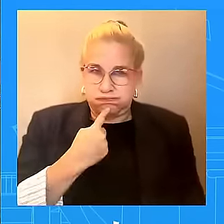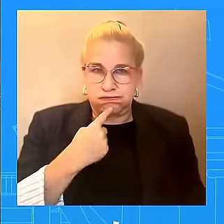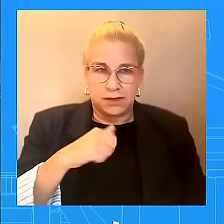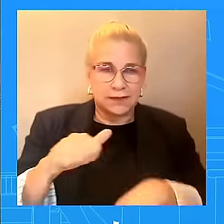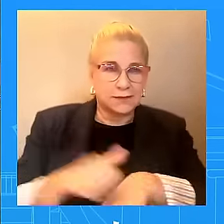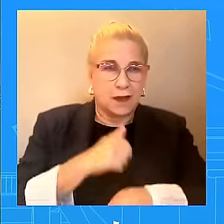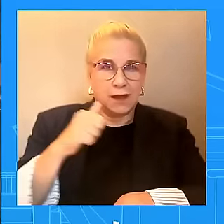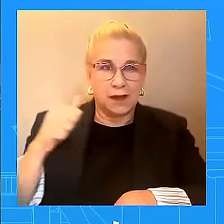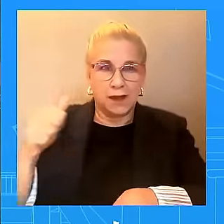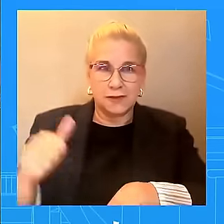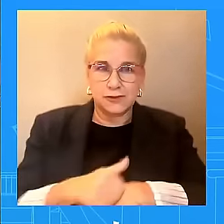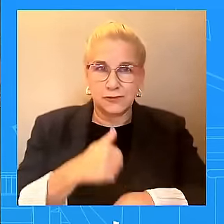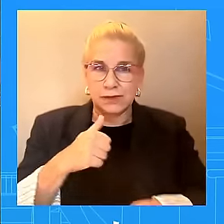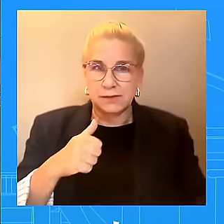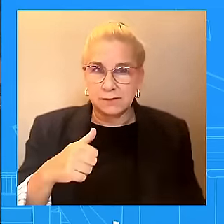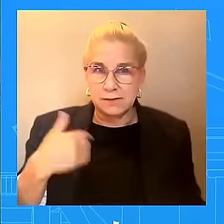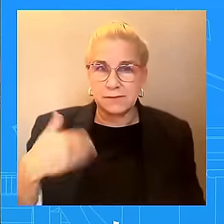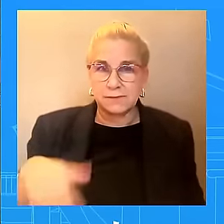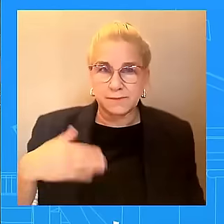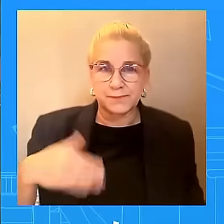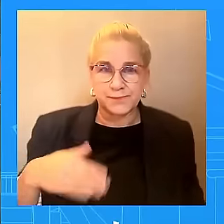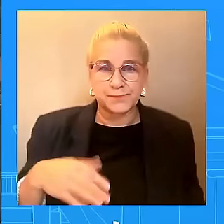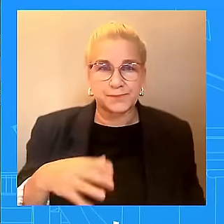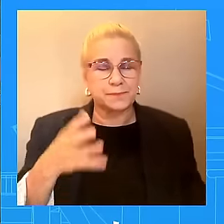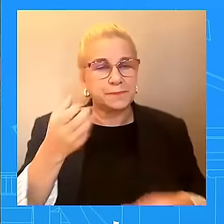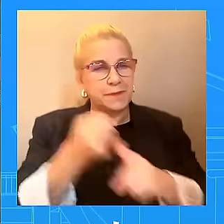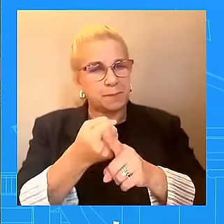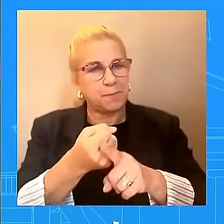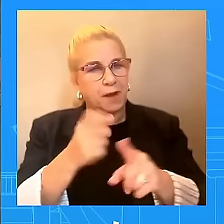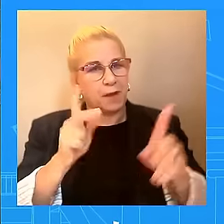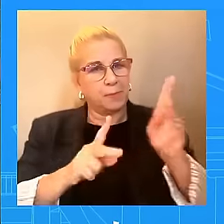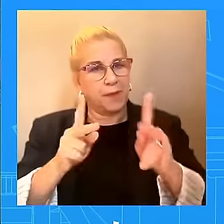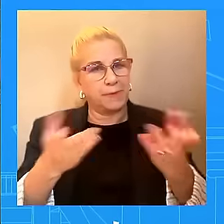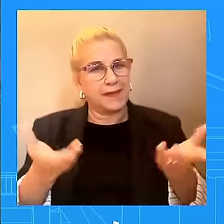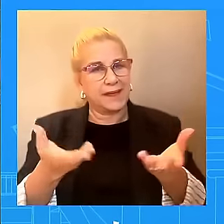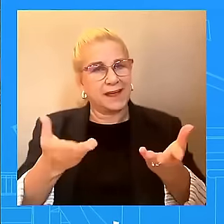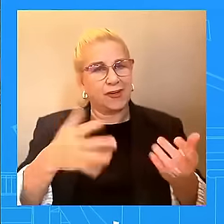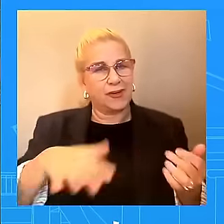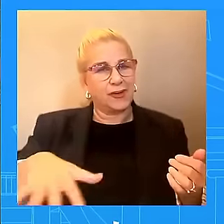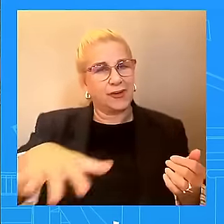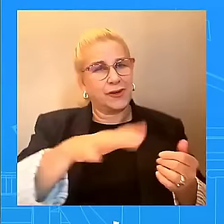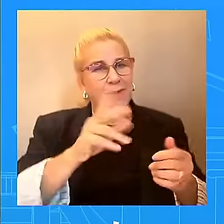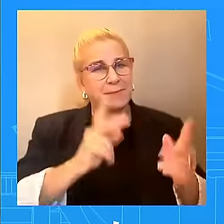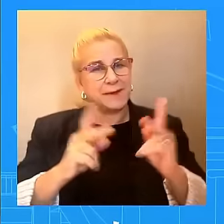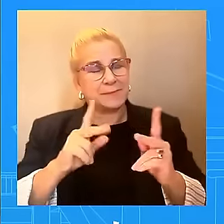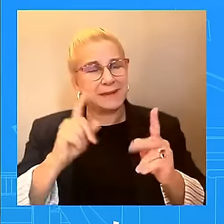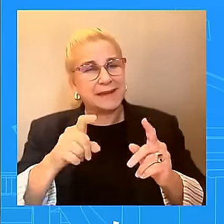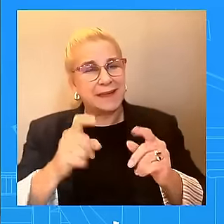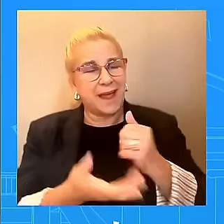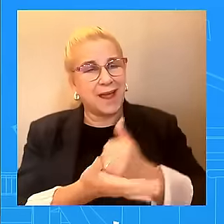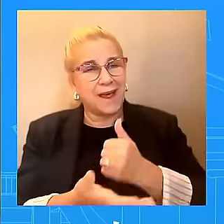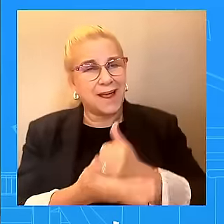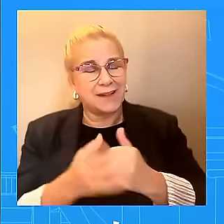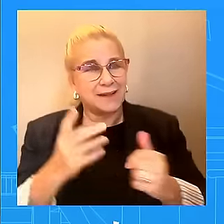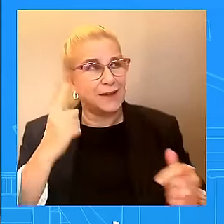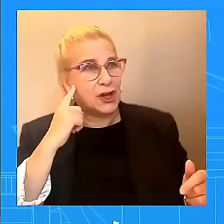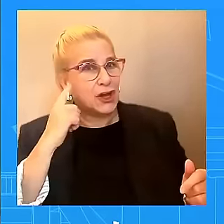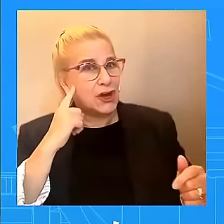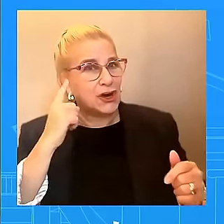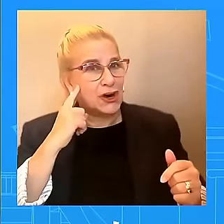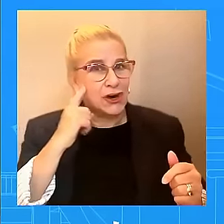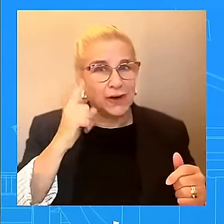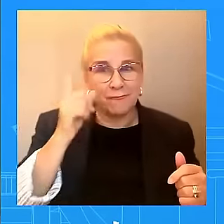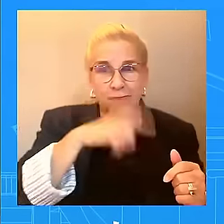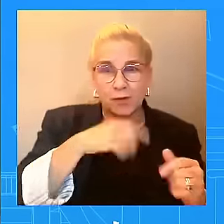terms of people not seeking the aid they need? Is that happening? But that's a concern. That is a concern.